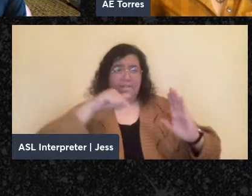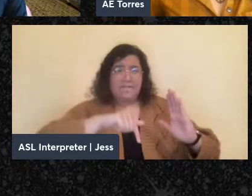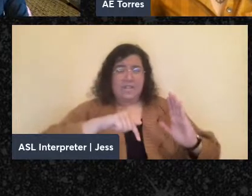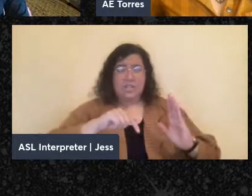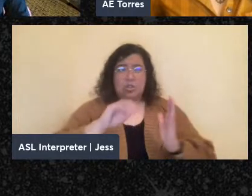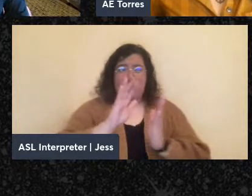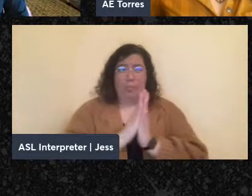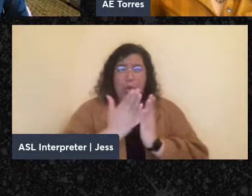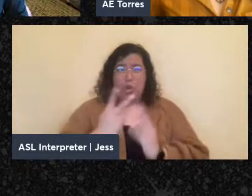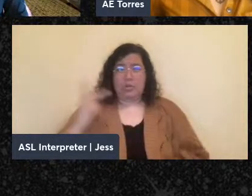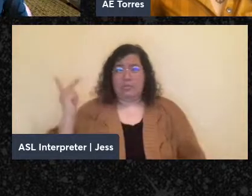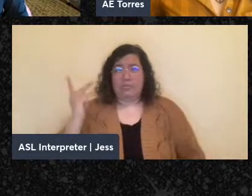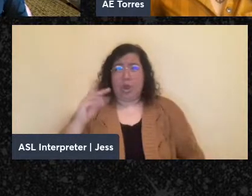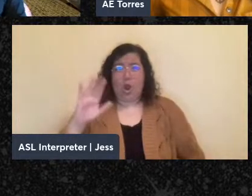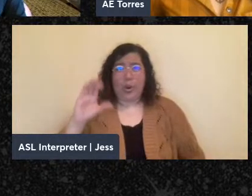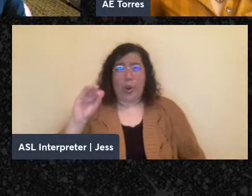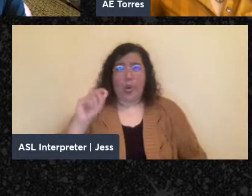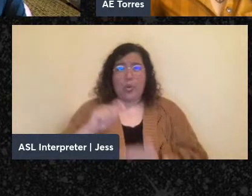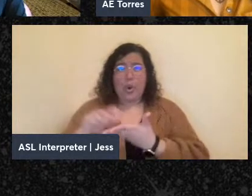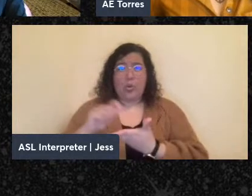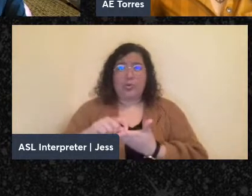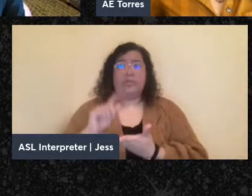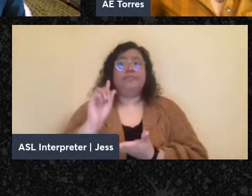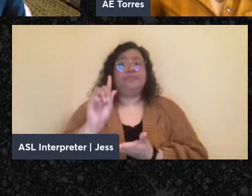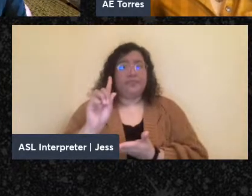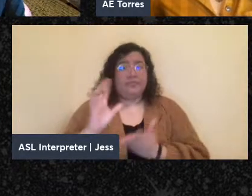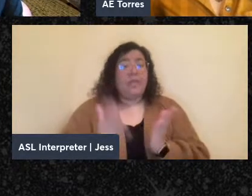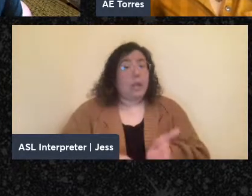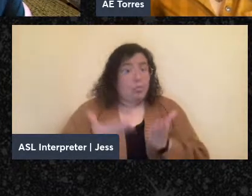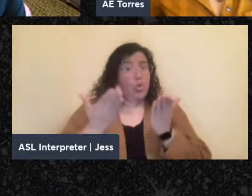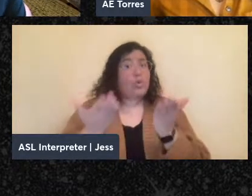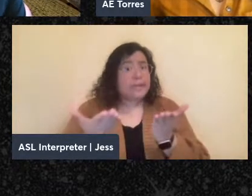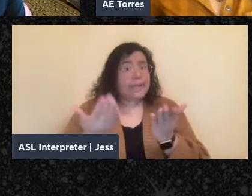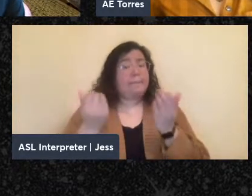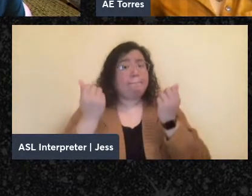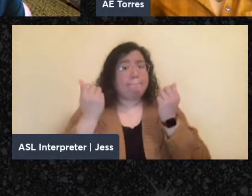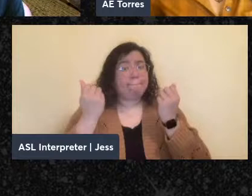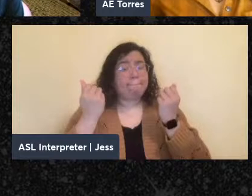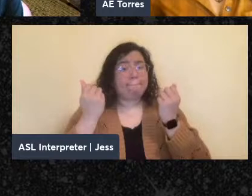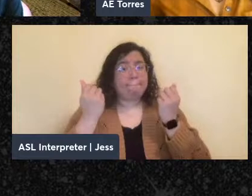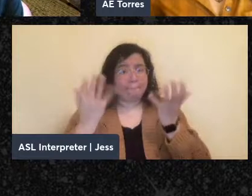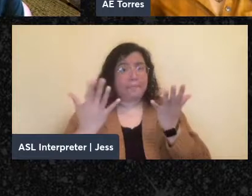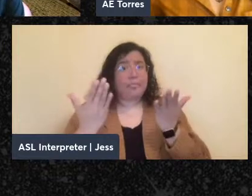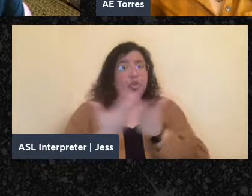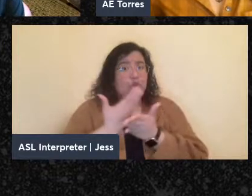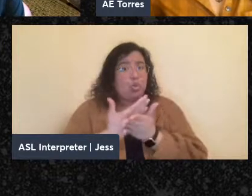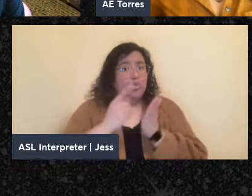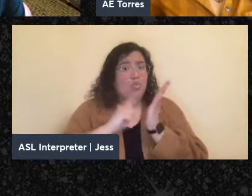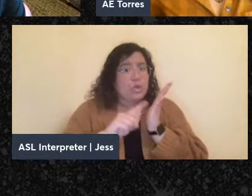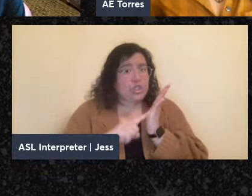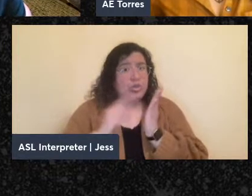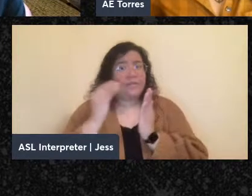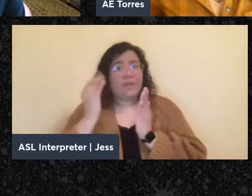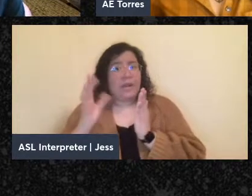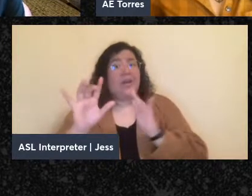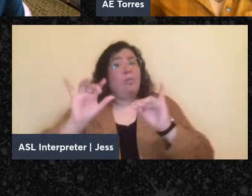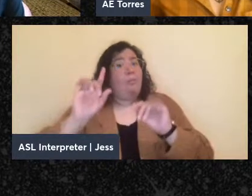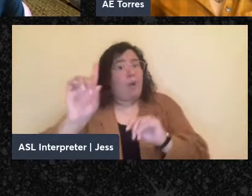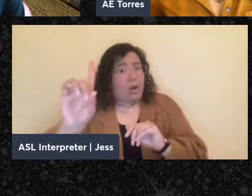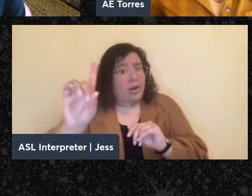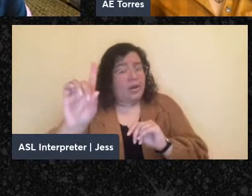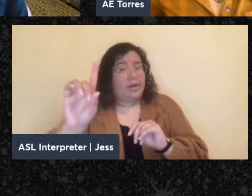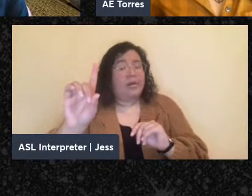much as this book is presenting a lot of new research and information, it's also very much an